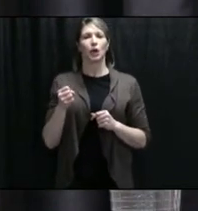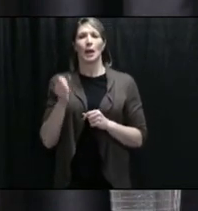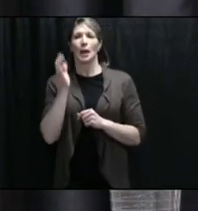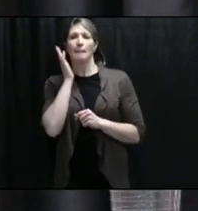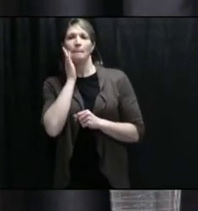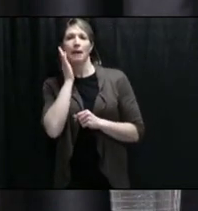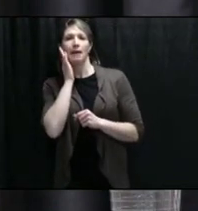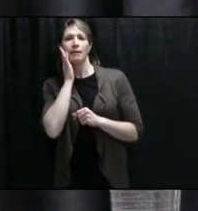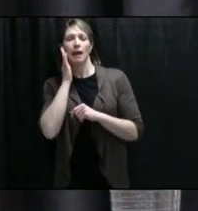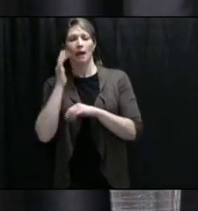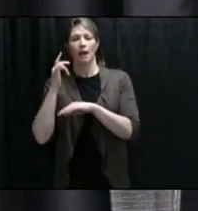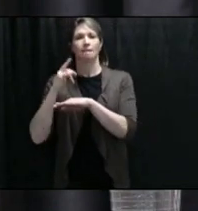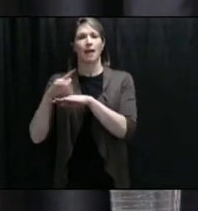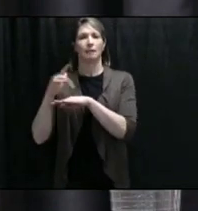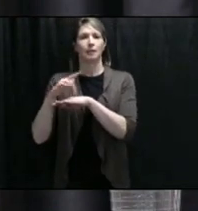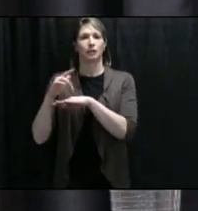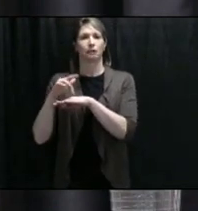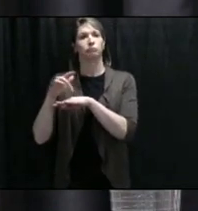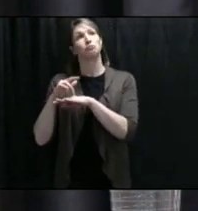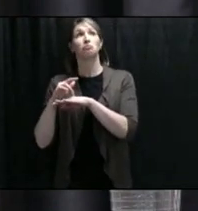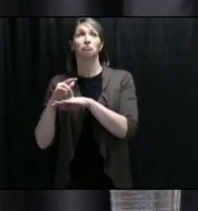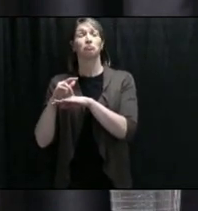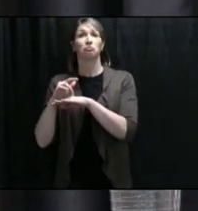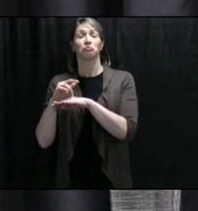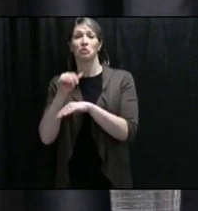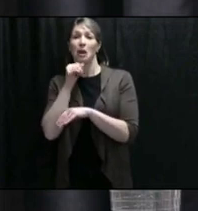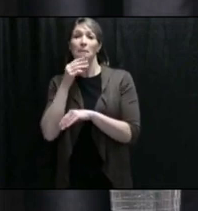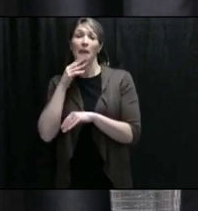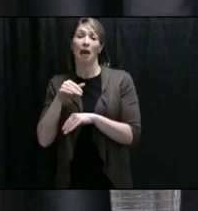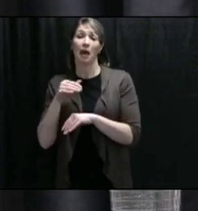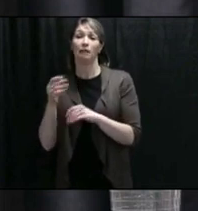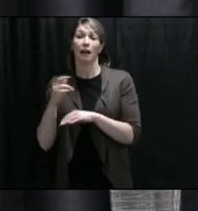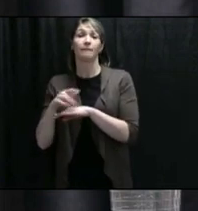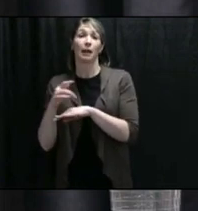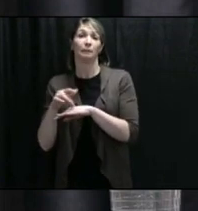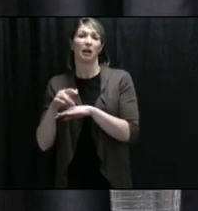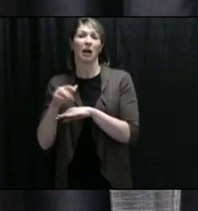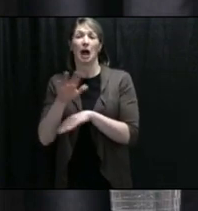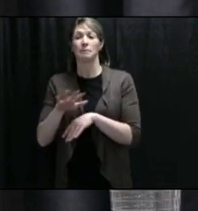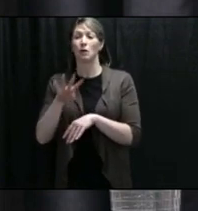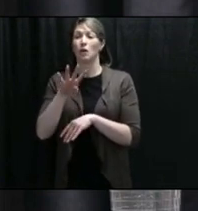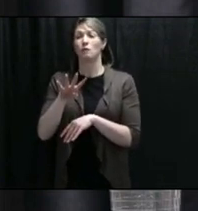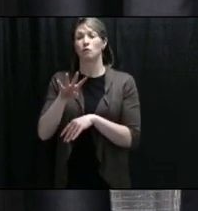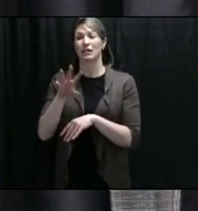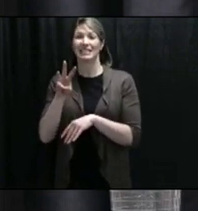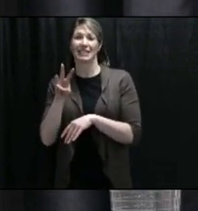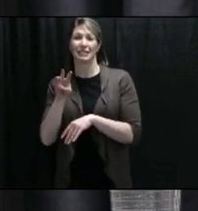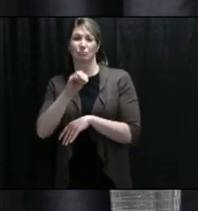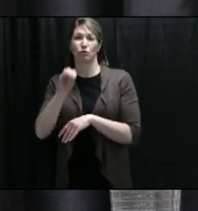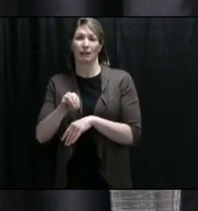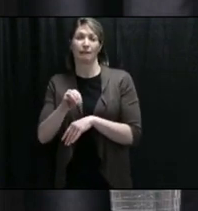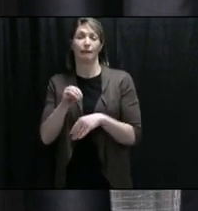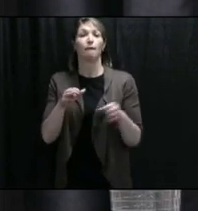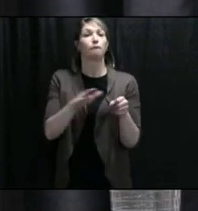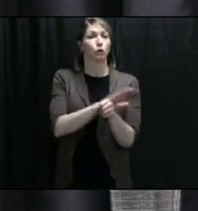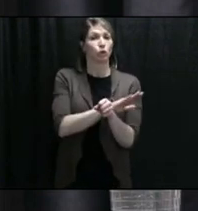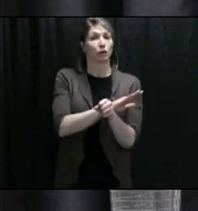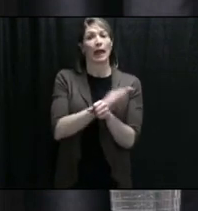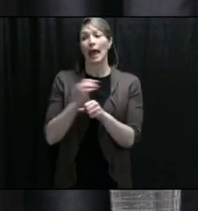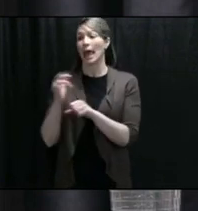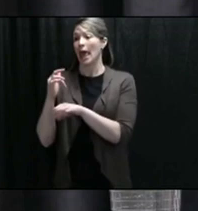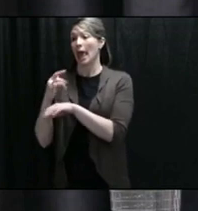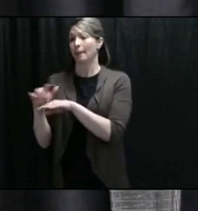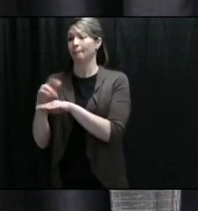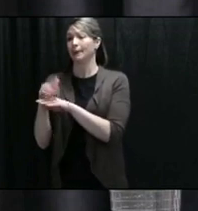occupancy across the province averages 46%. So the empty beds are actually still staffed.